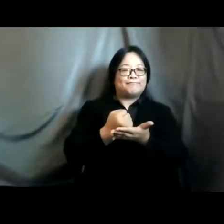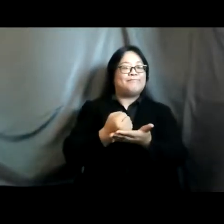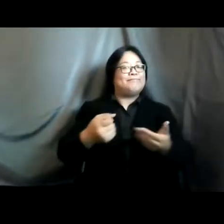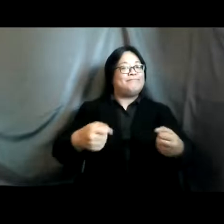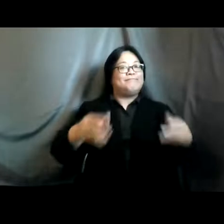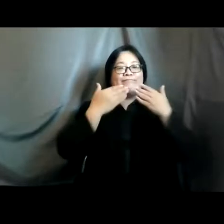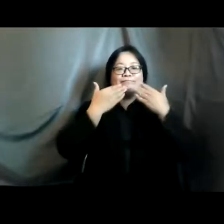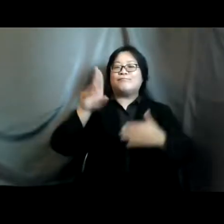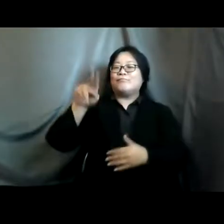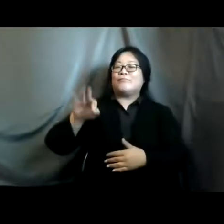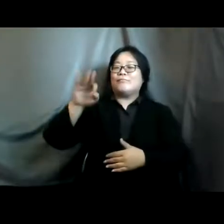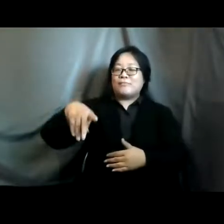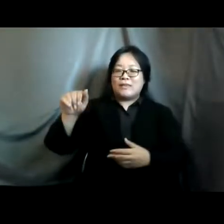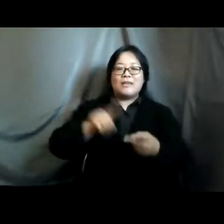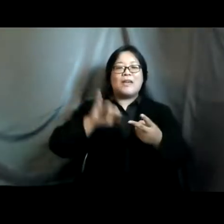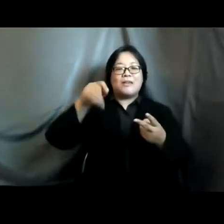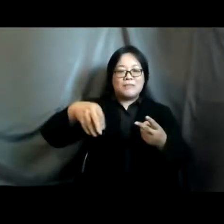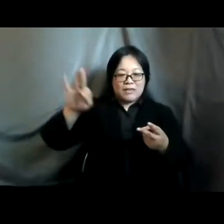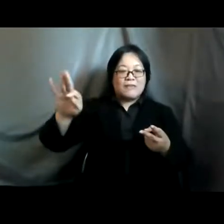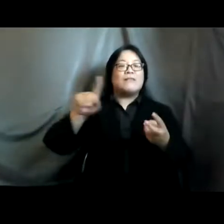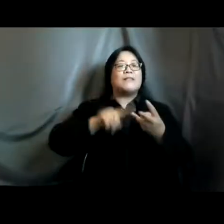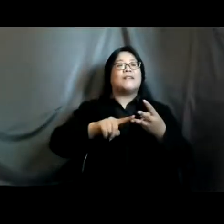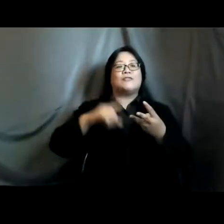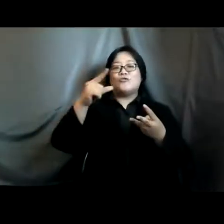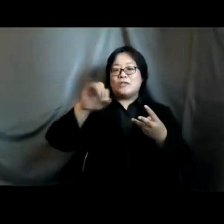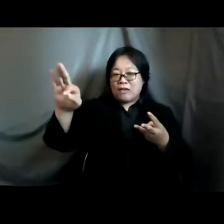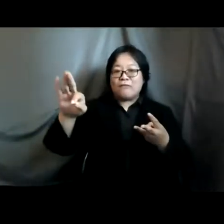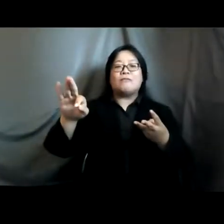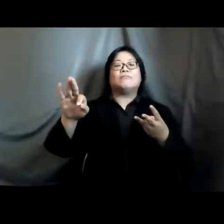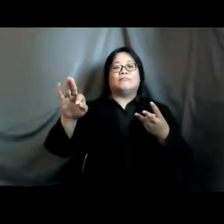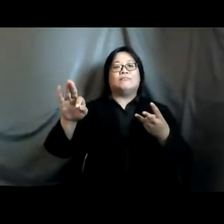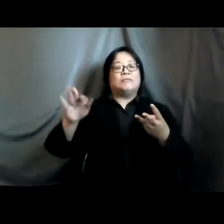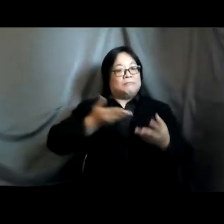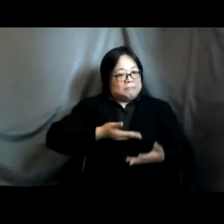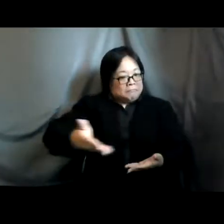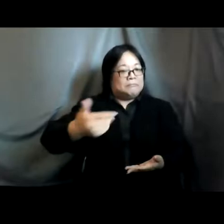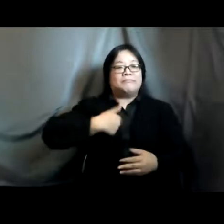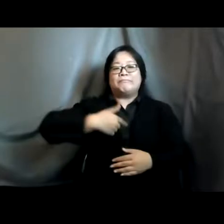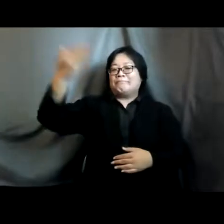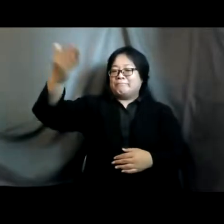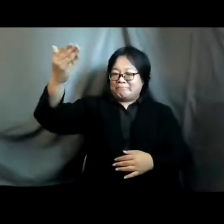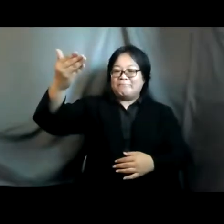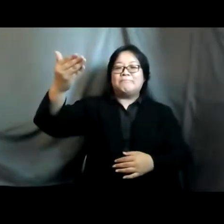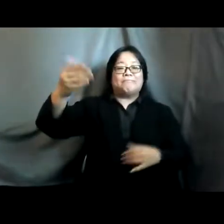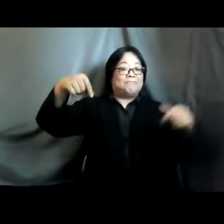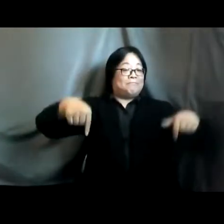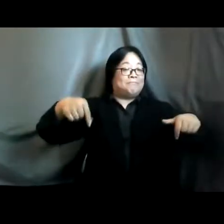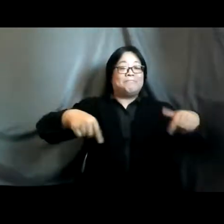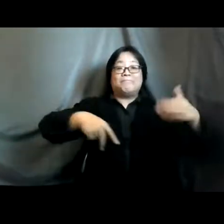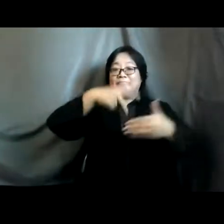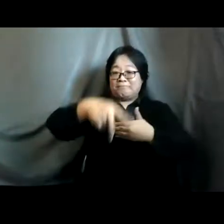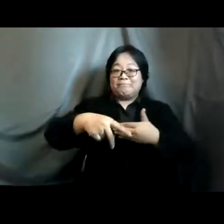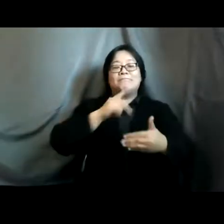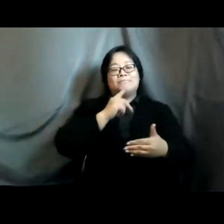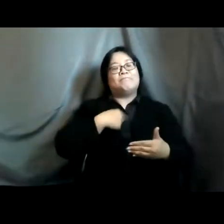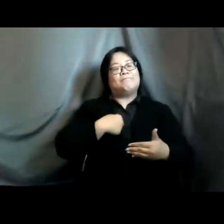fpa ipf and generation equality forum for having me as a panelist in the today's program with such an honorable